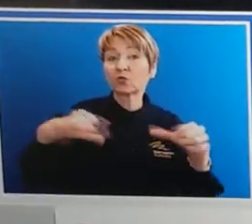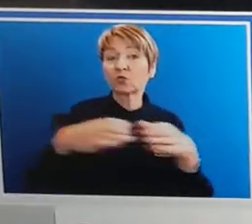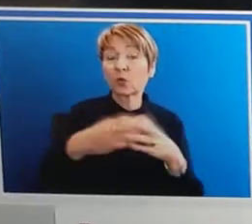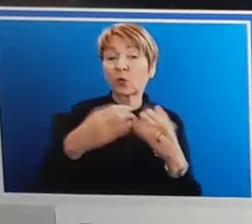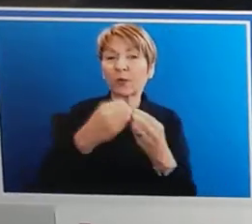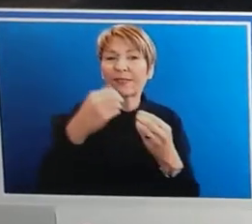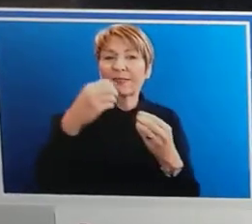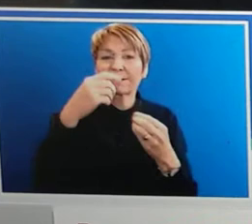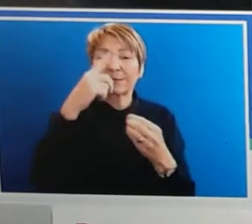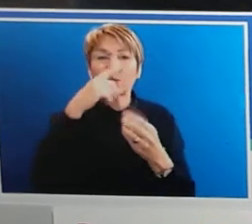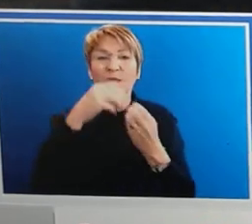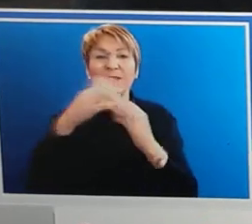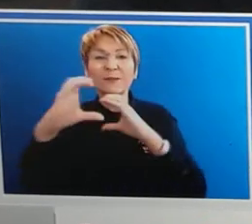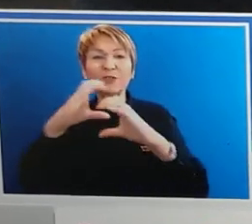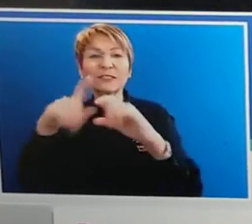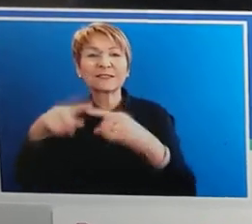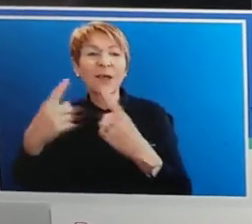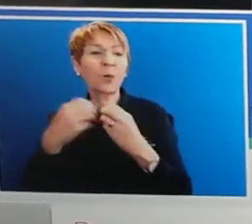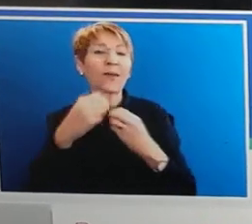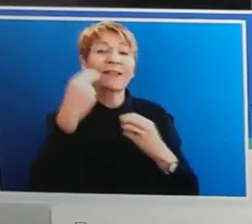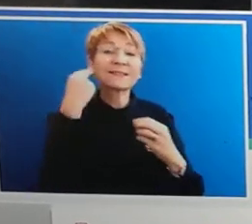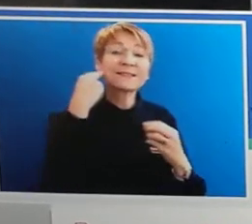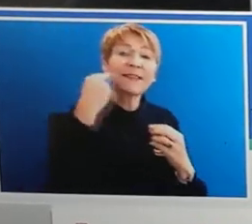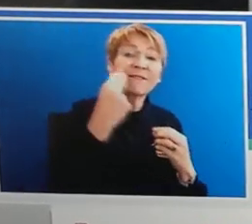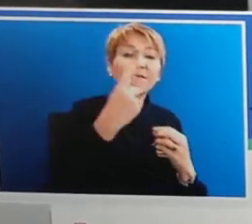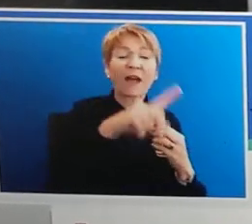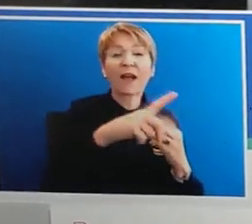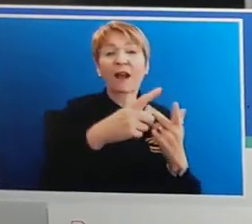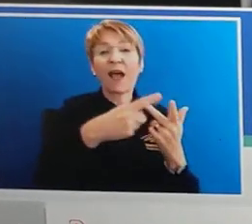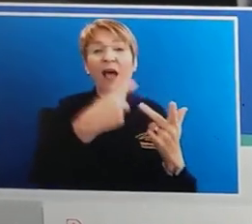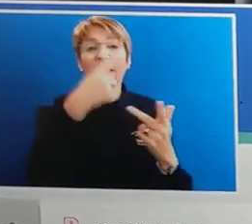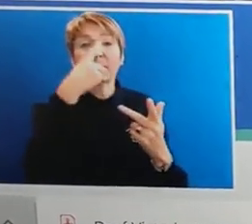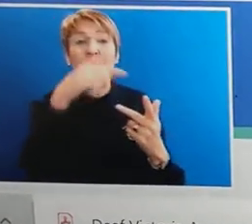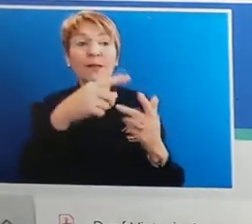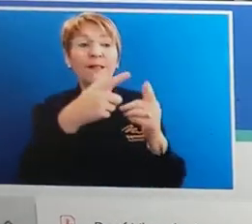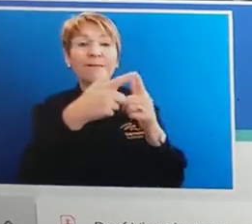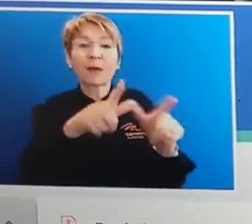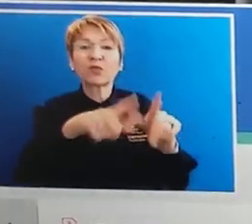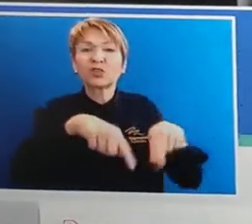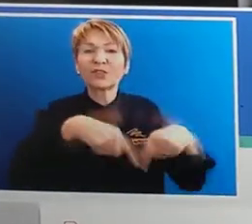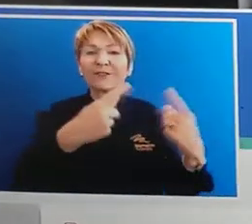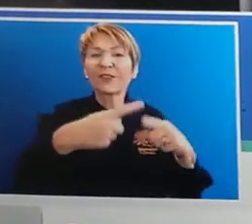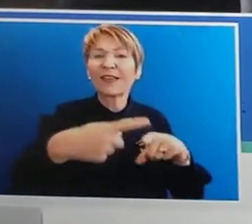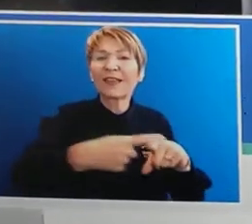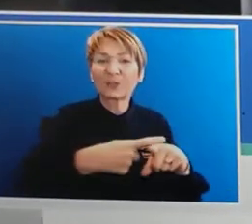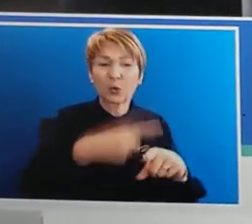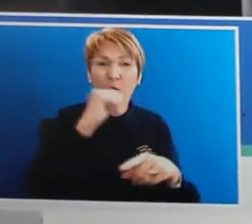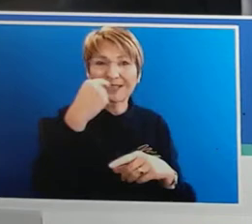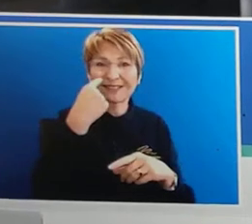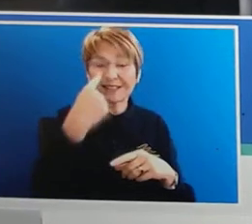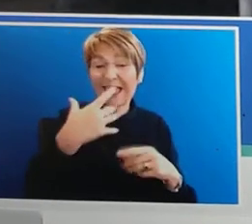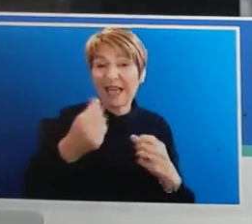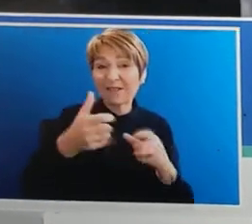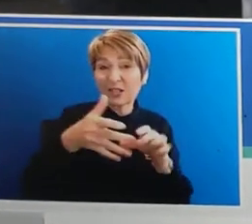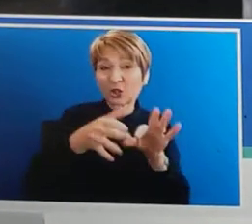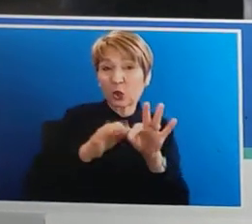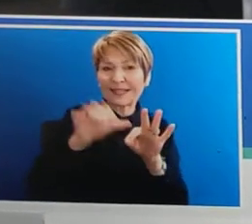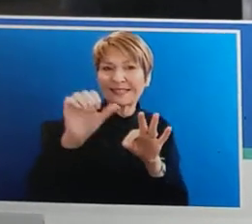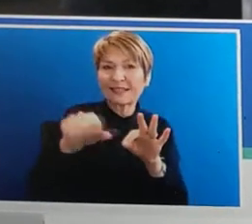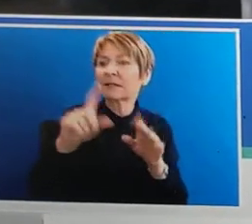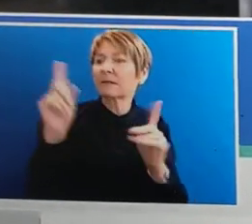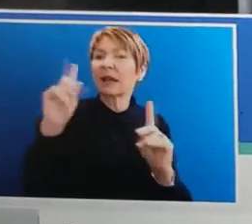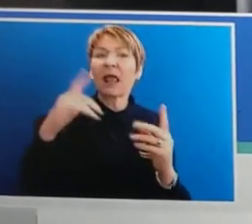says for deaf people and other culturally and linguistically diverse groups through COVID, this was highlighted and there were interpreters used, but it's now stopped.